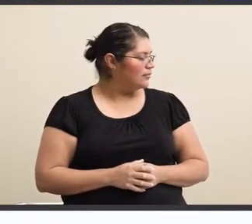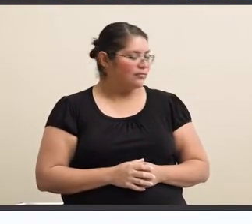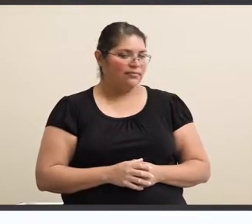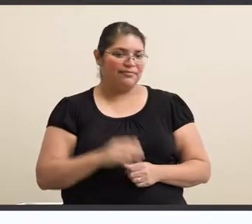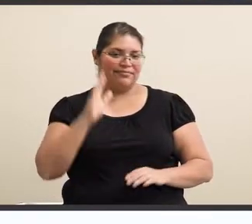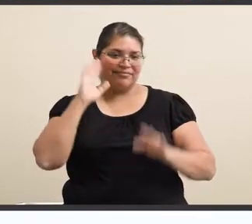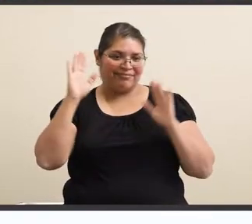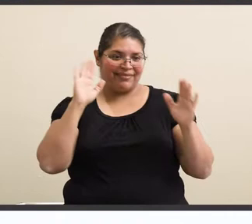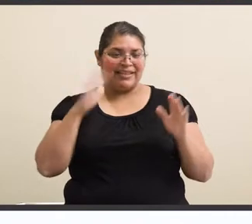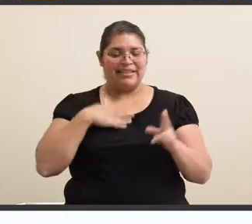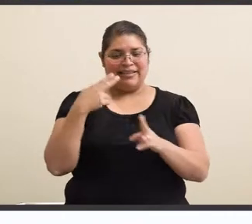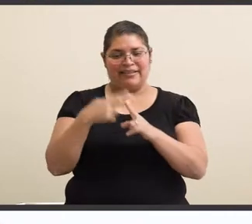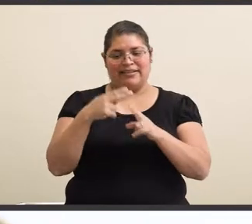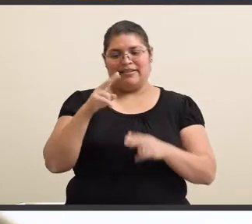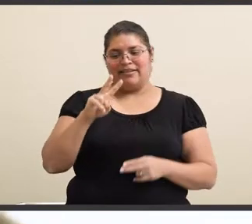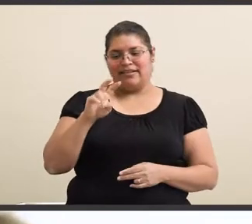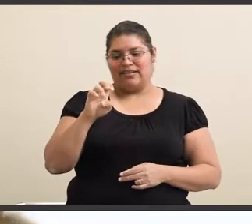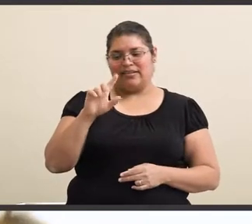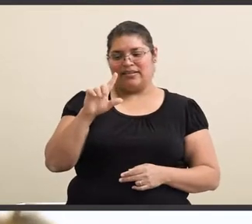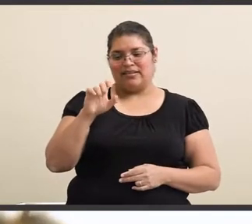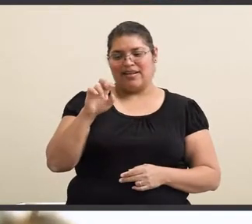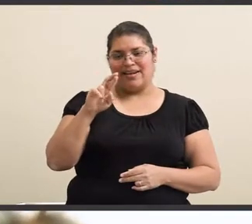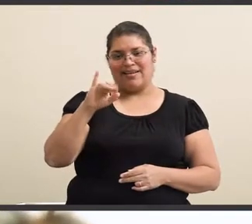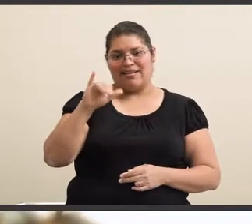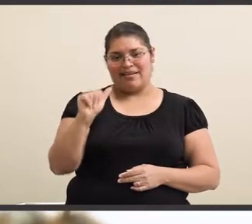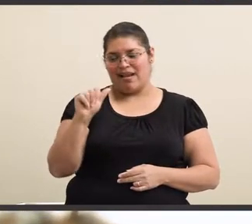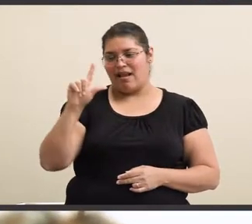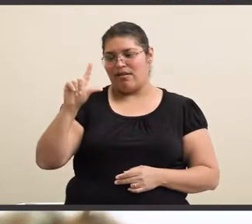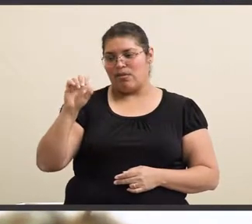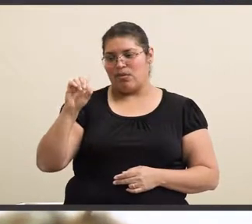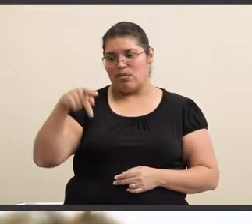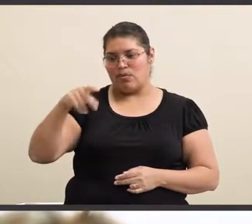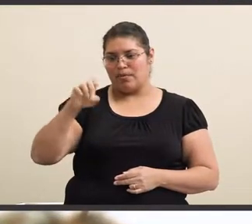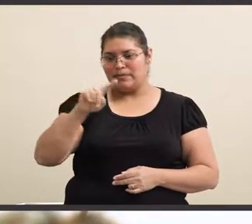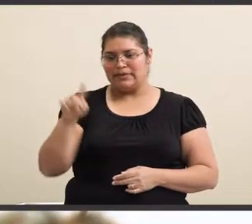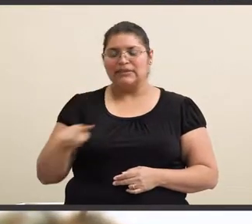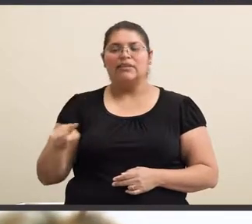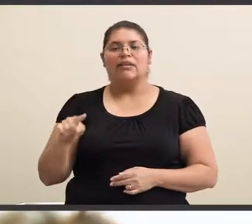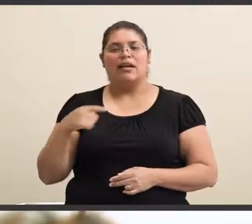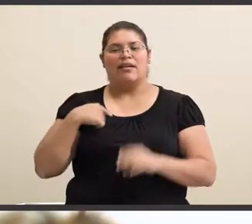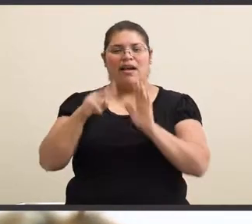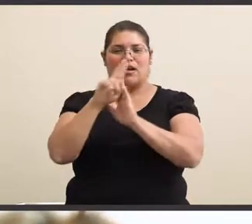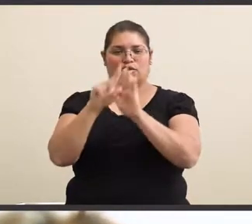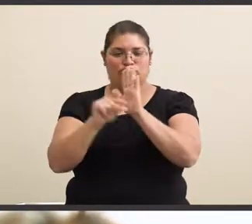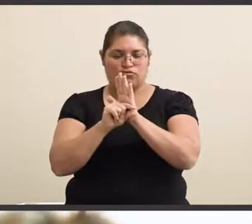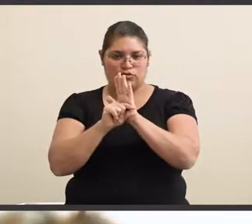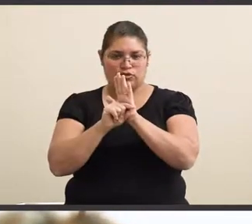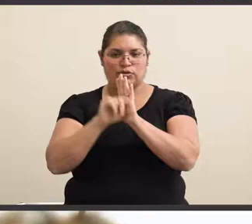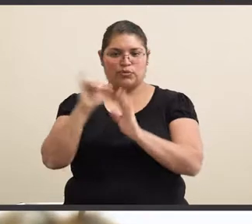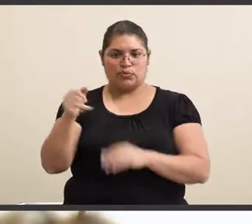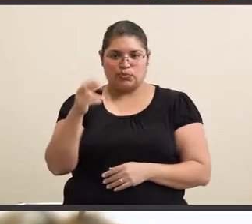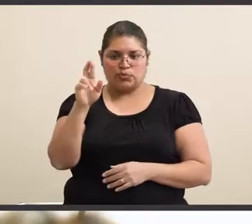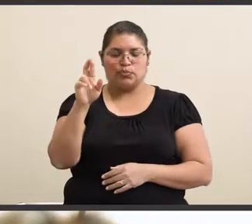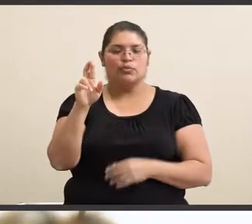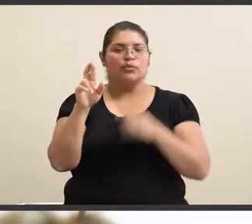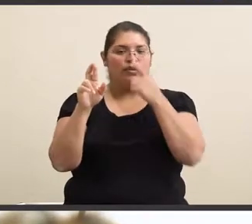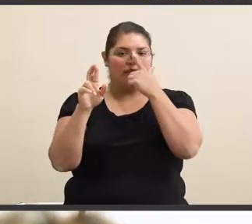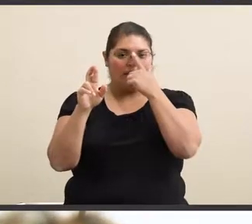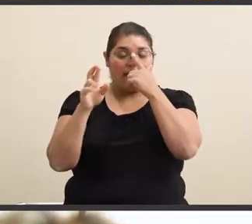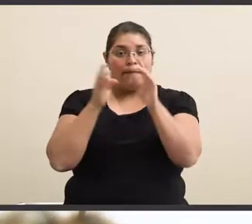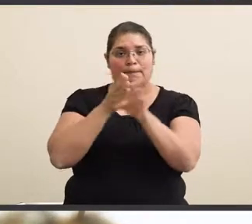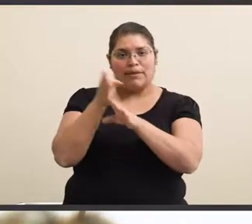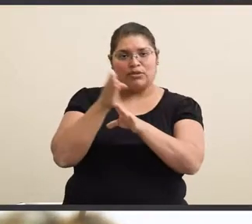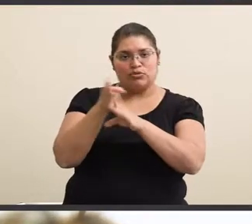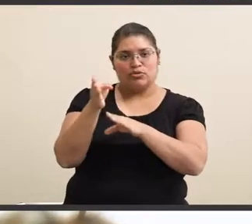Hello. My name is Valeria Lopez and I'm an undergraduate junior with a